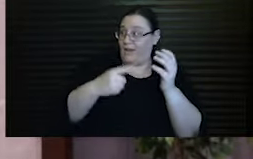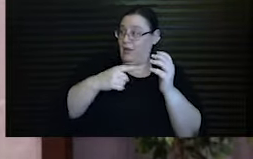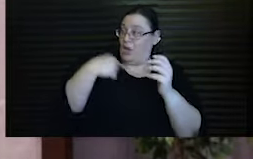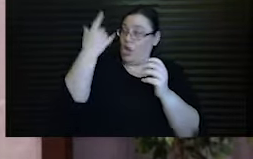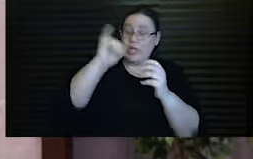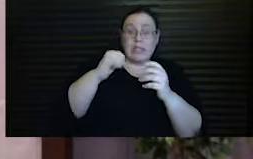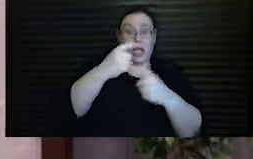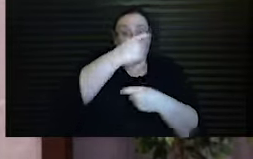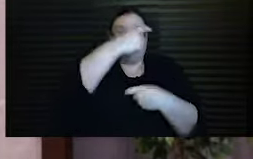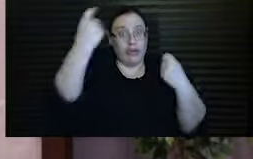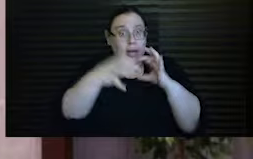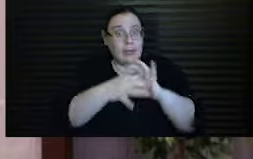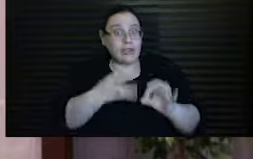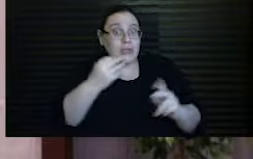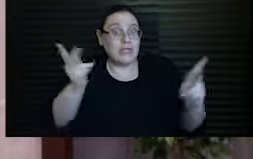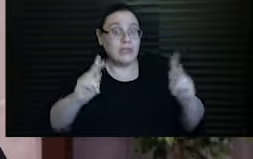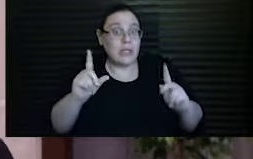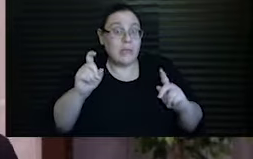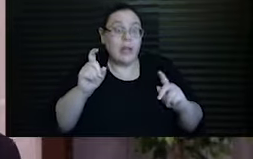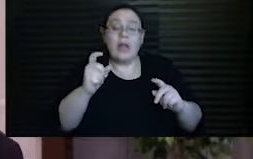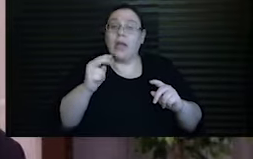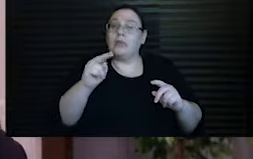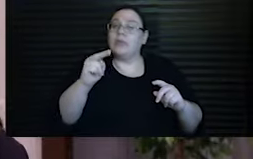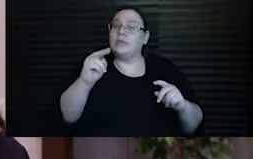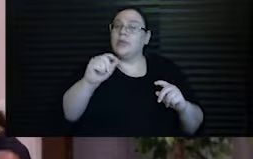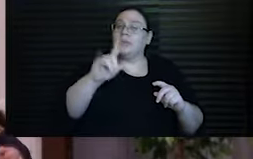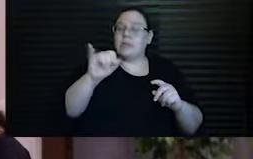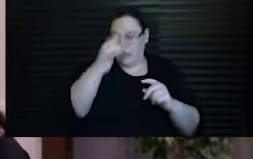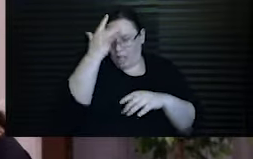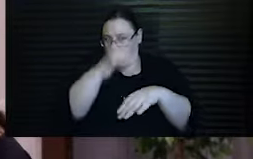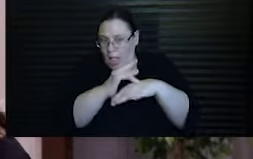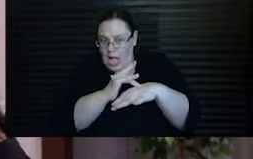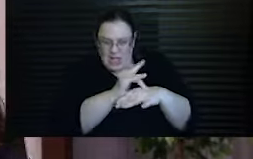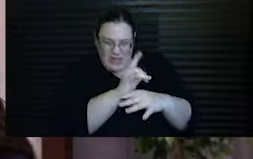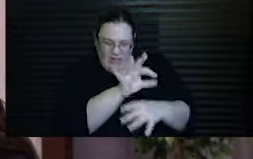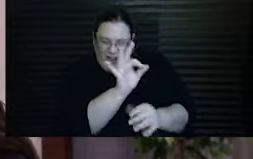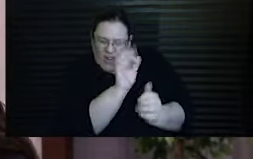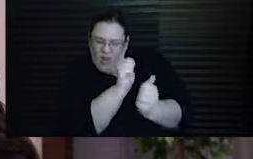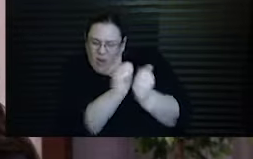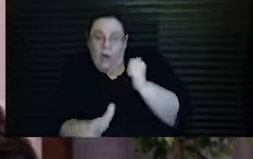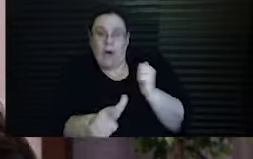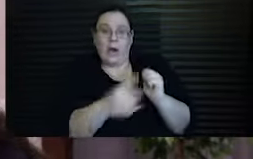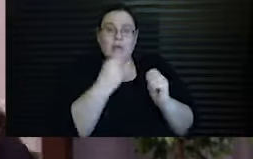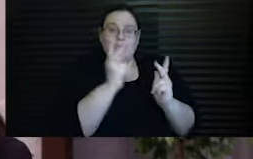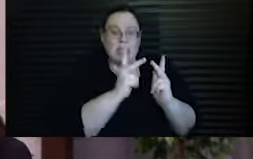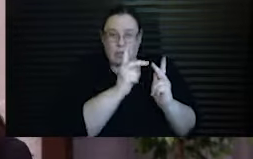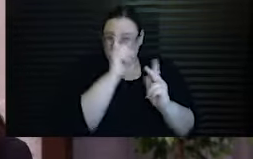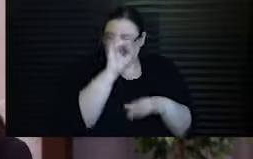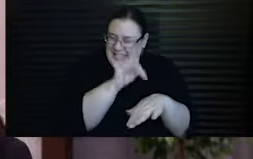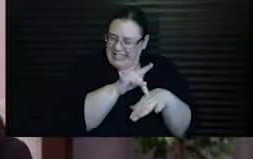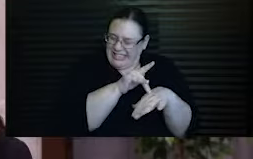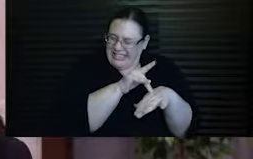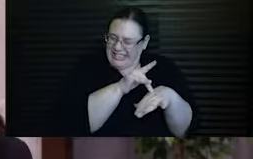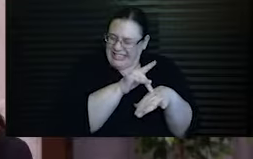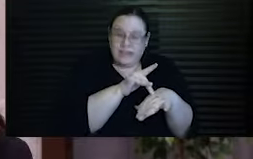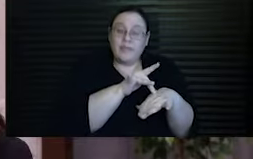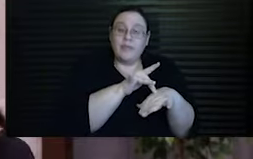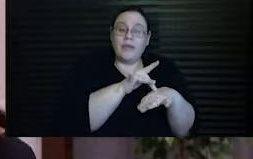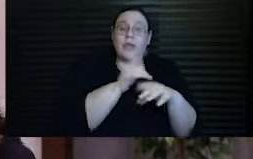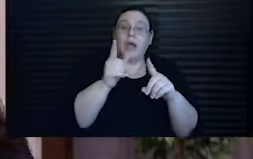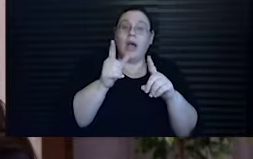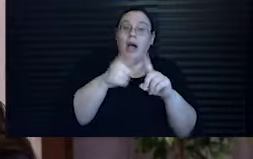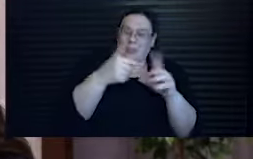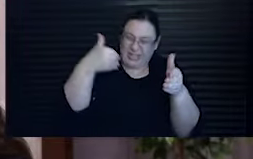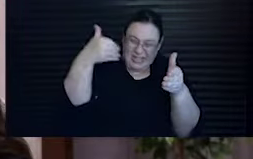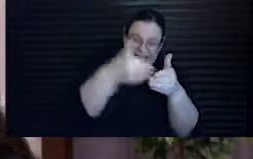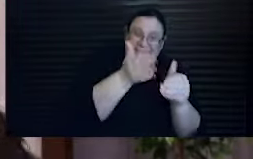The Nazis fevered fixation with hunting down every last Jew so consumed them that until